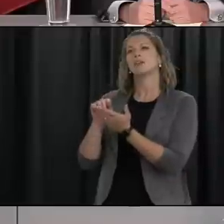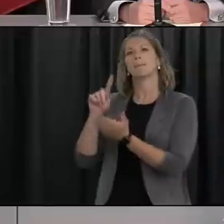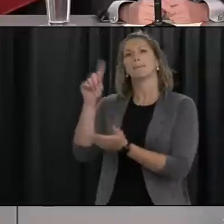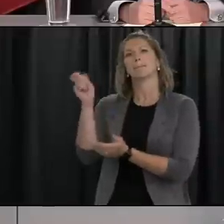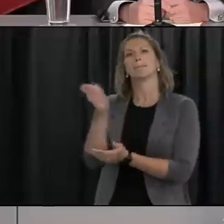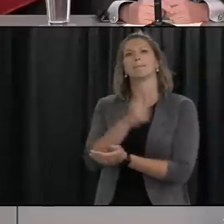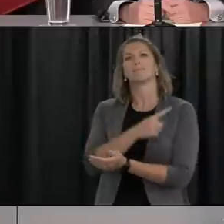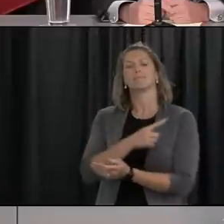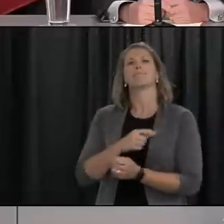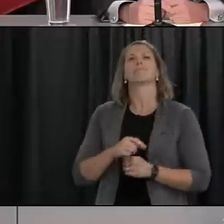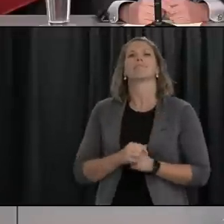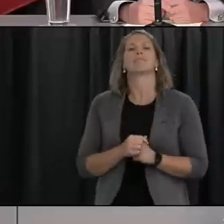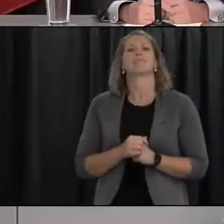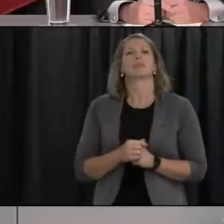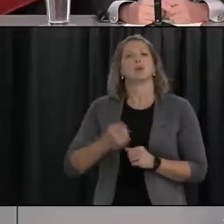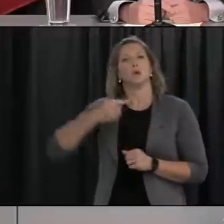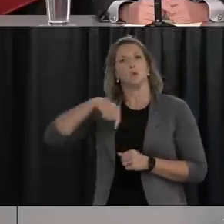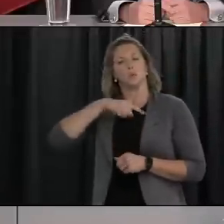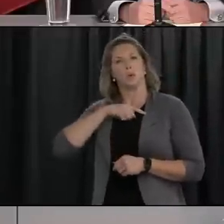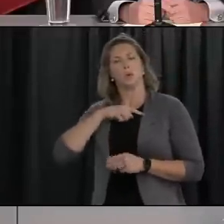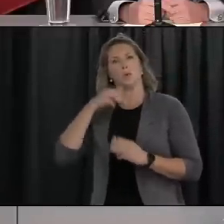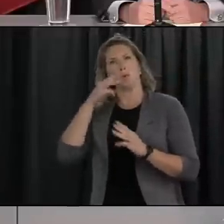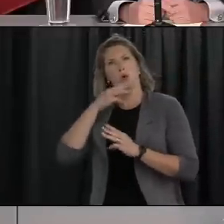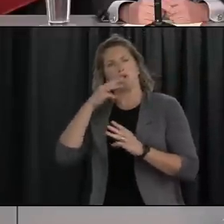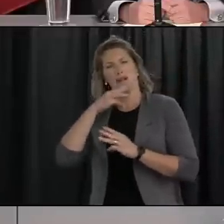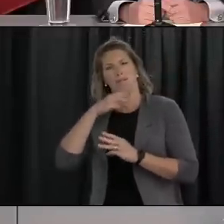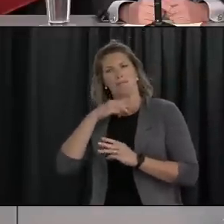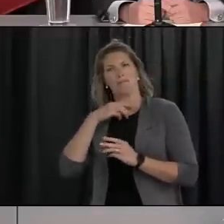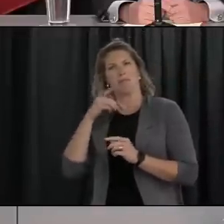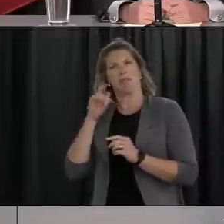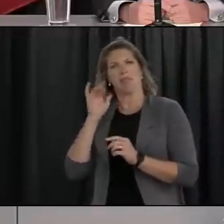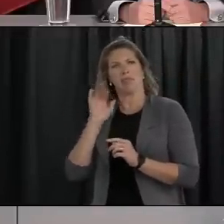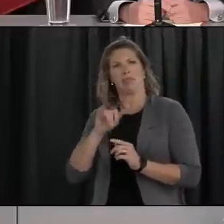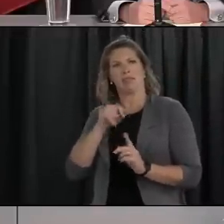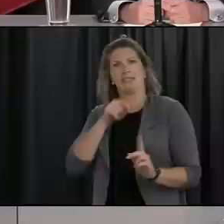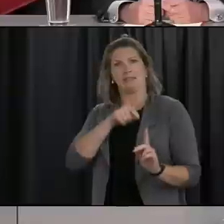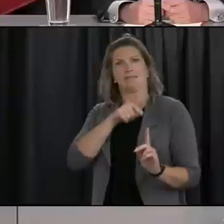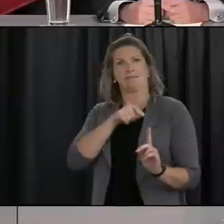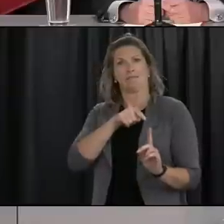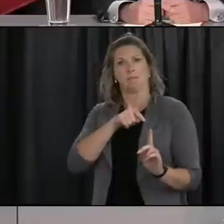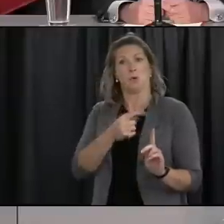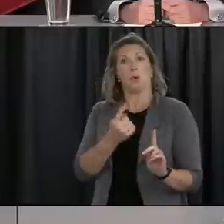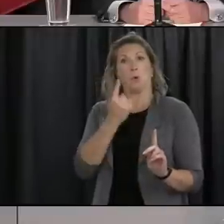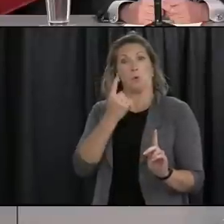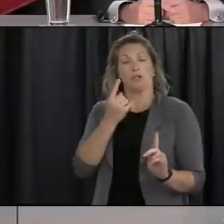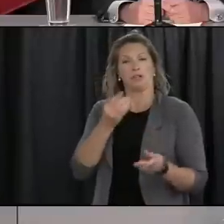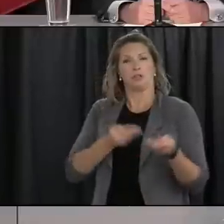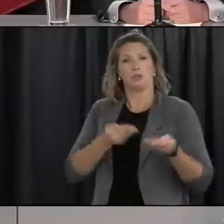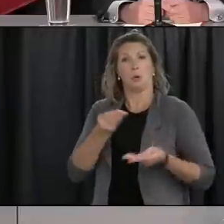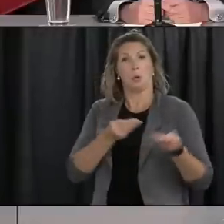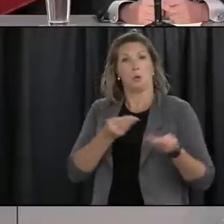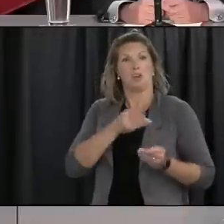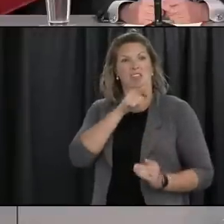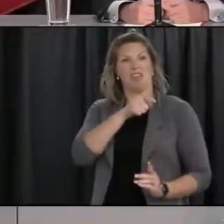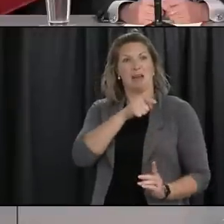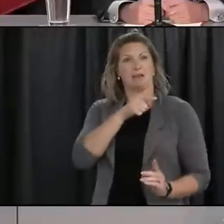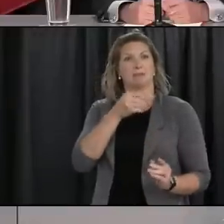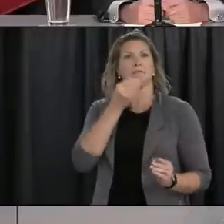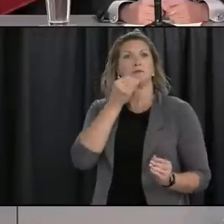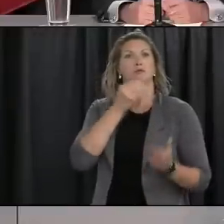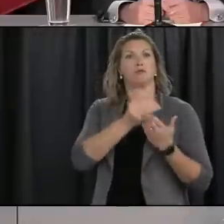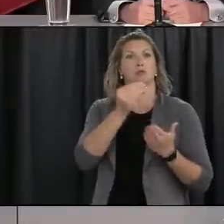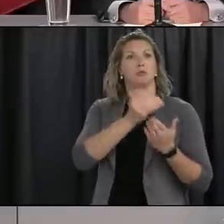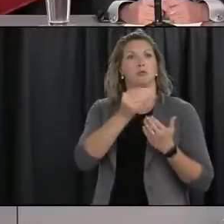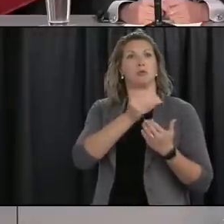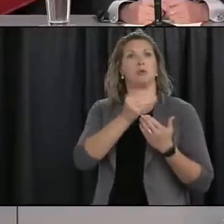uh it's been a problem all along that coast um and this particular co-op i'm told it's very busy it's also on the way out of